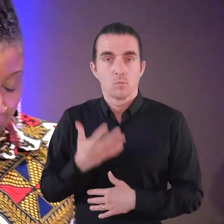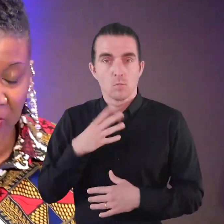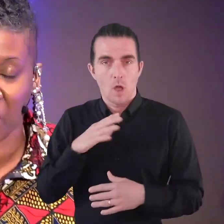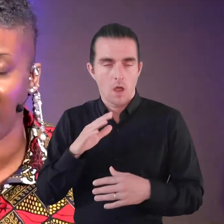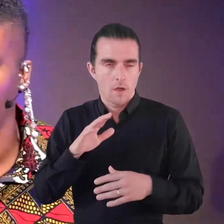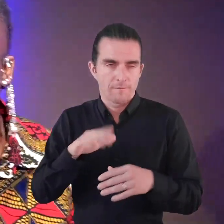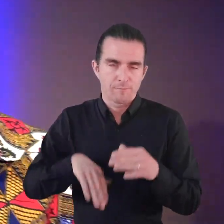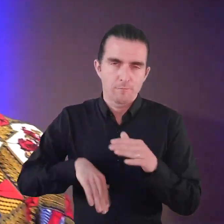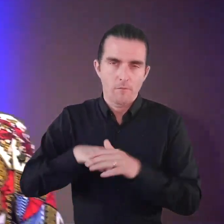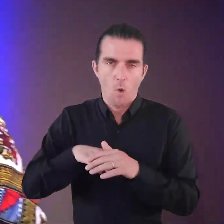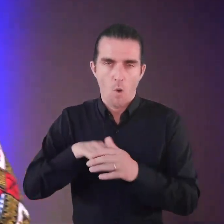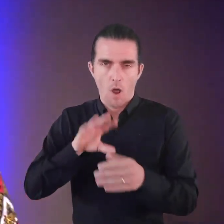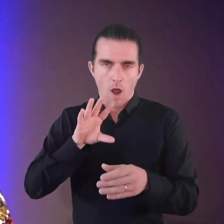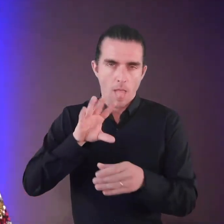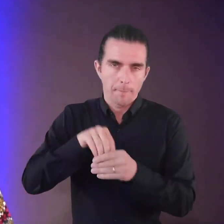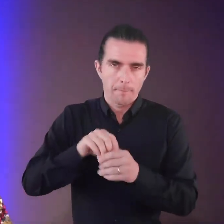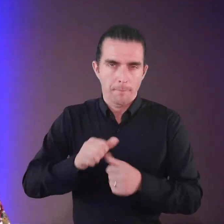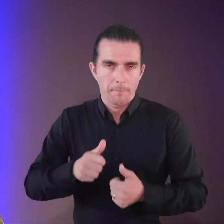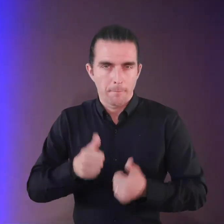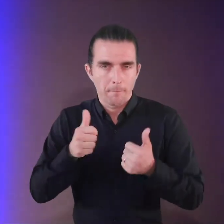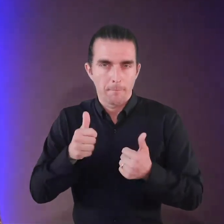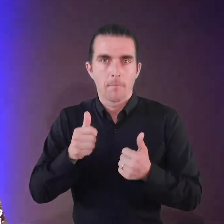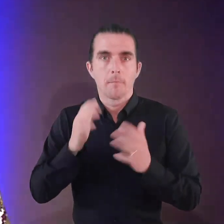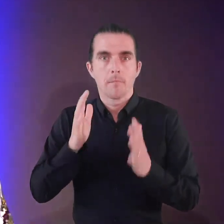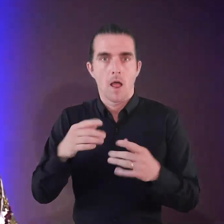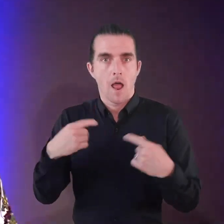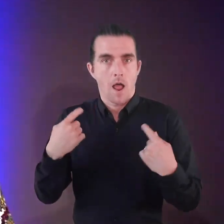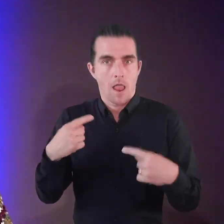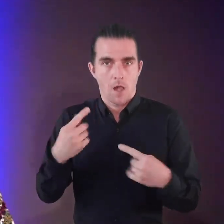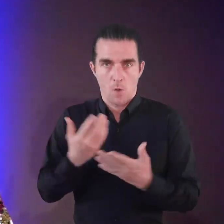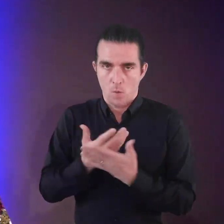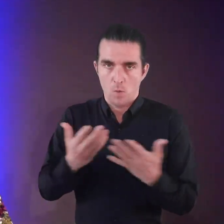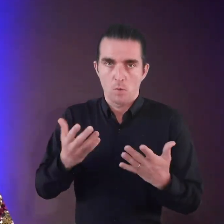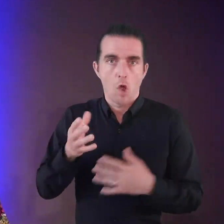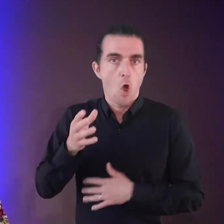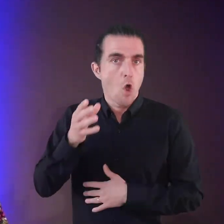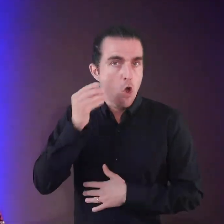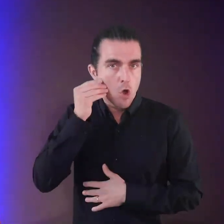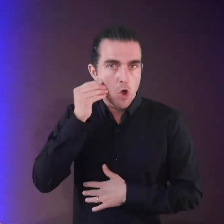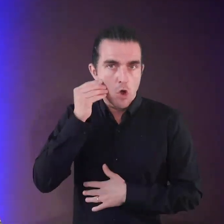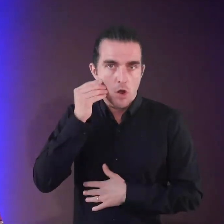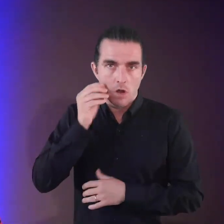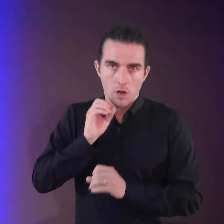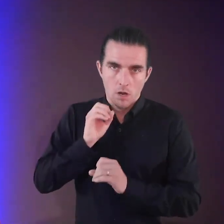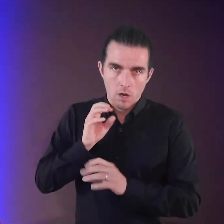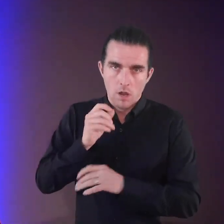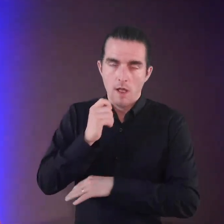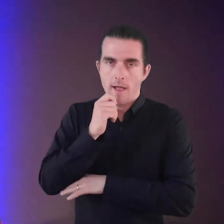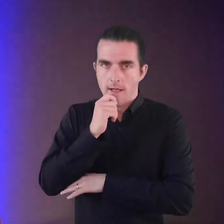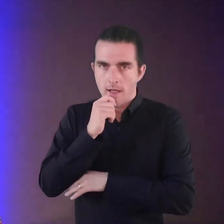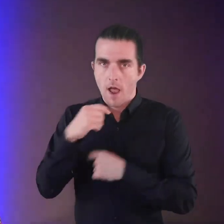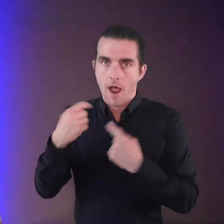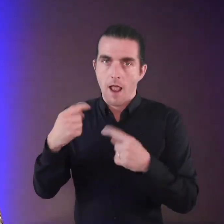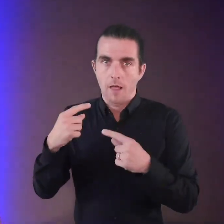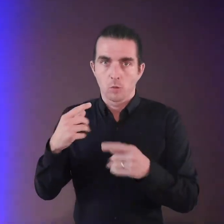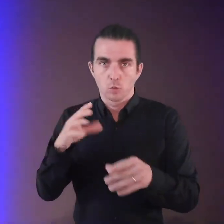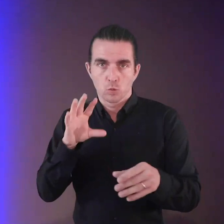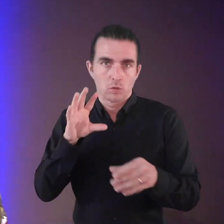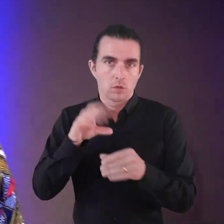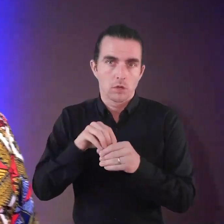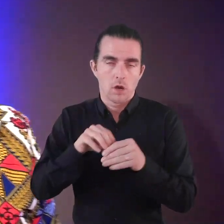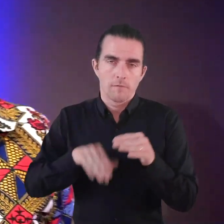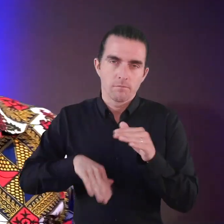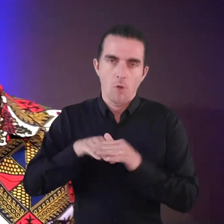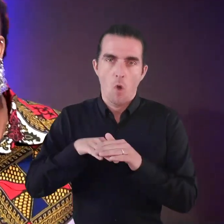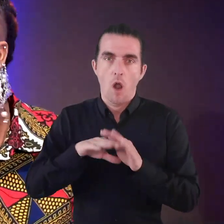To participate fully in society we must all be allowed to be heard, met at our point of need and allowed to